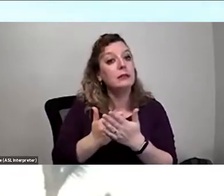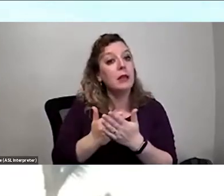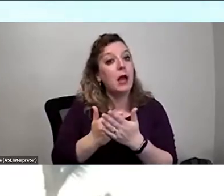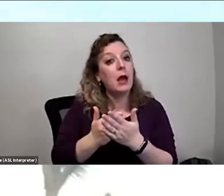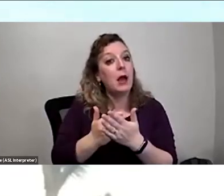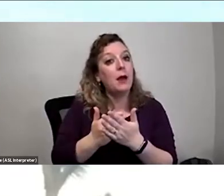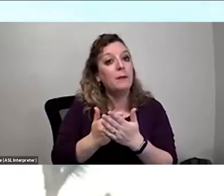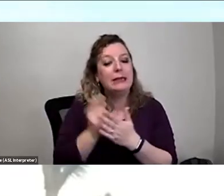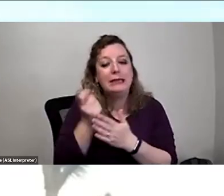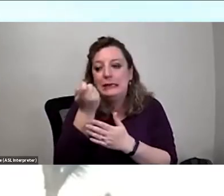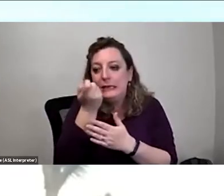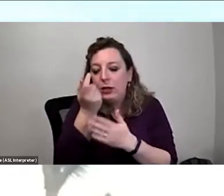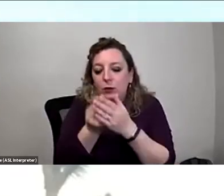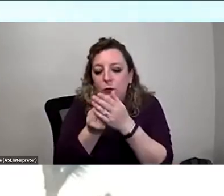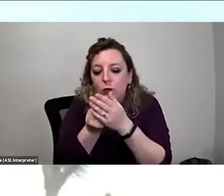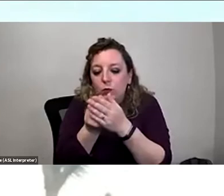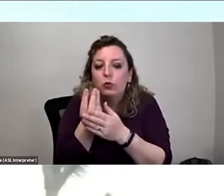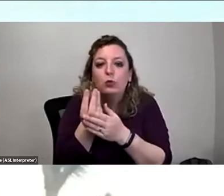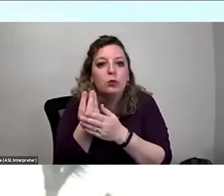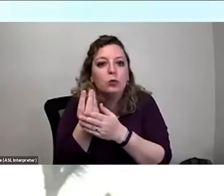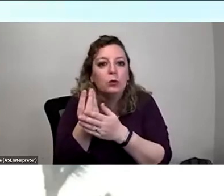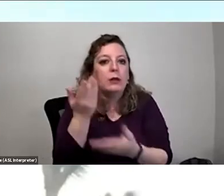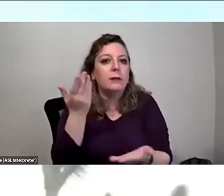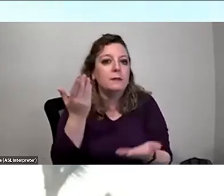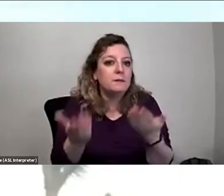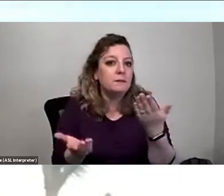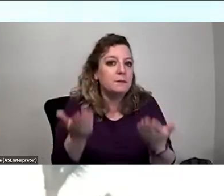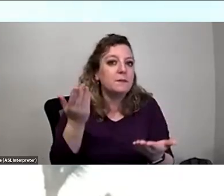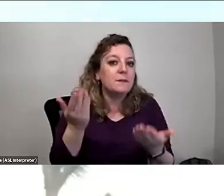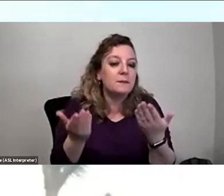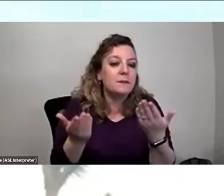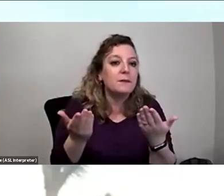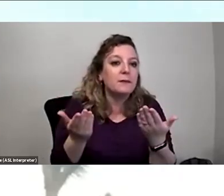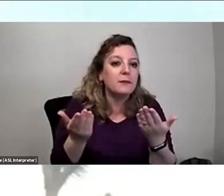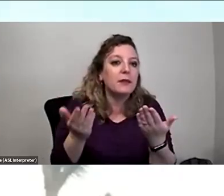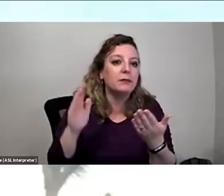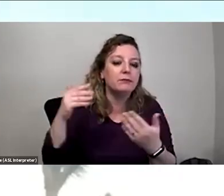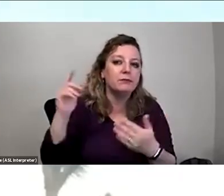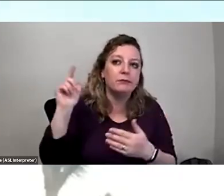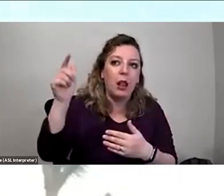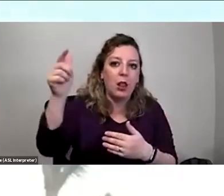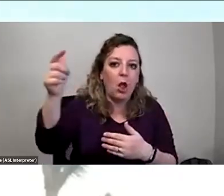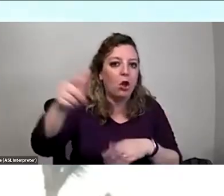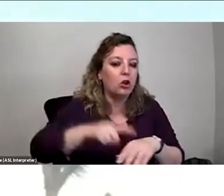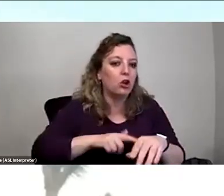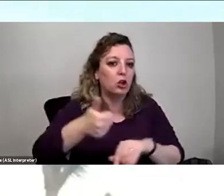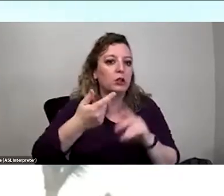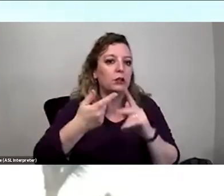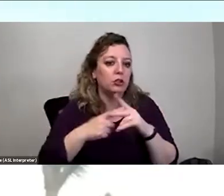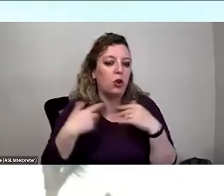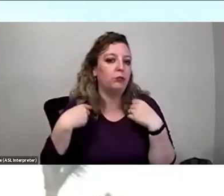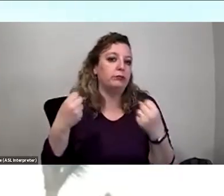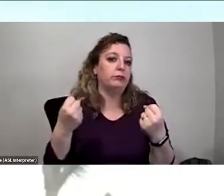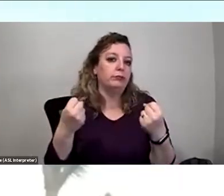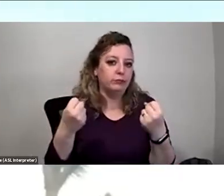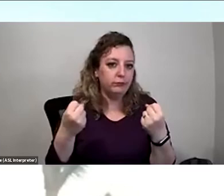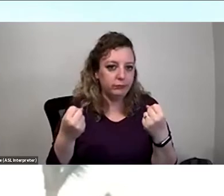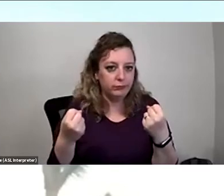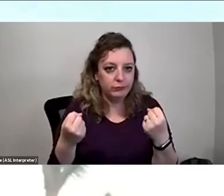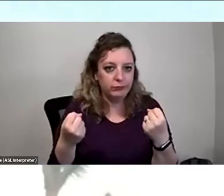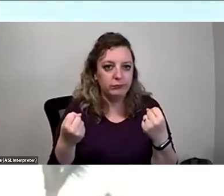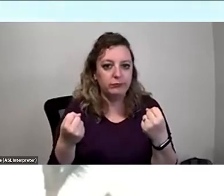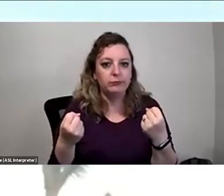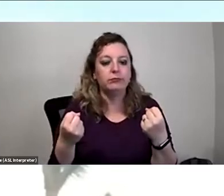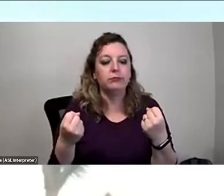regrowth just a little bit. So maybe, you know, after a longer period of time, they start to recover. There's definitely a lot of